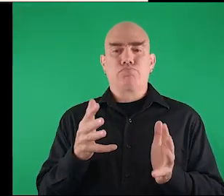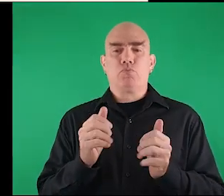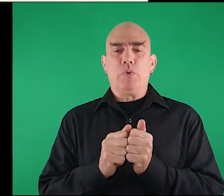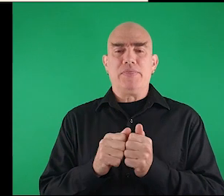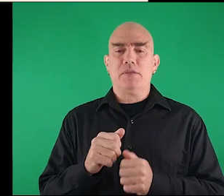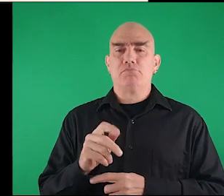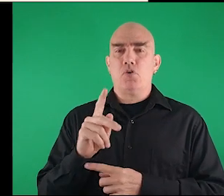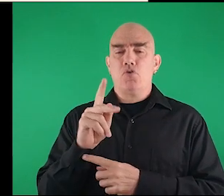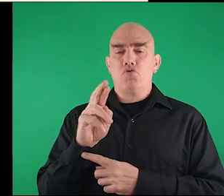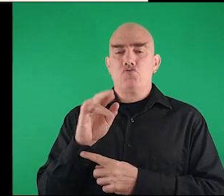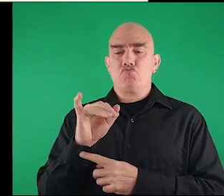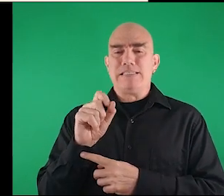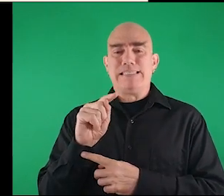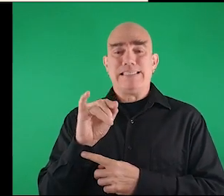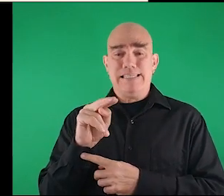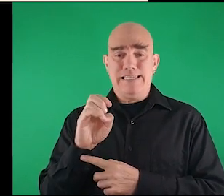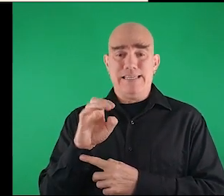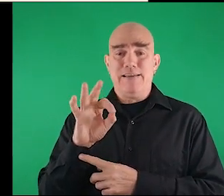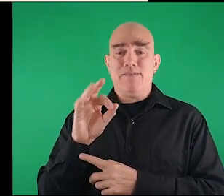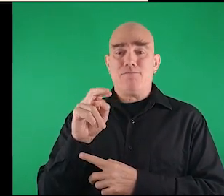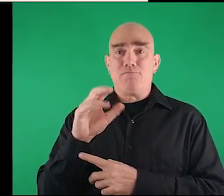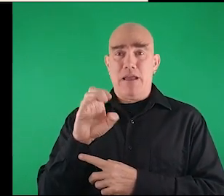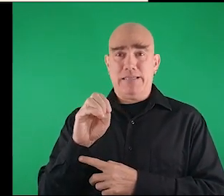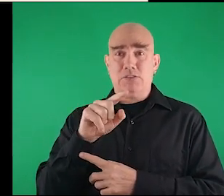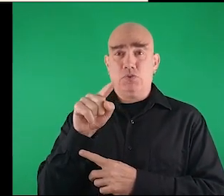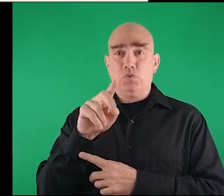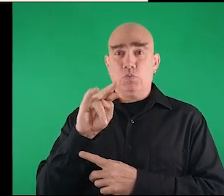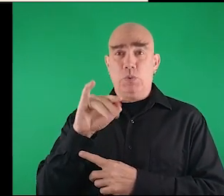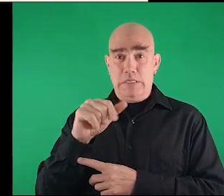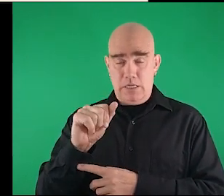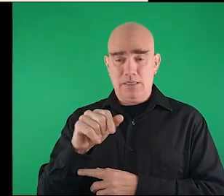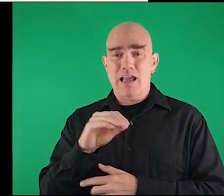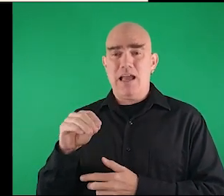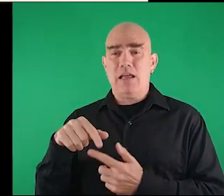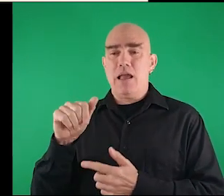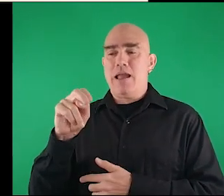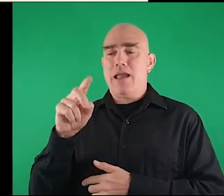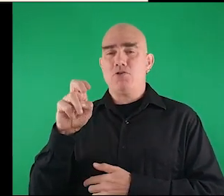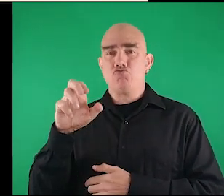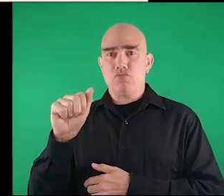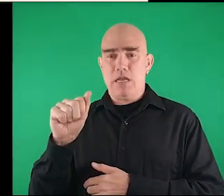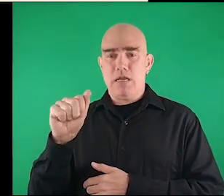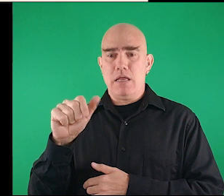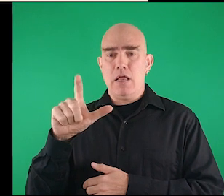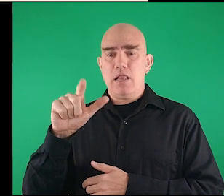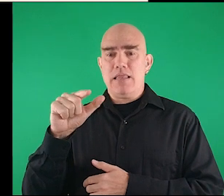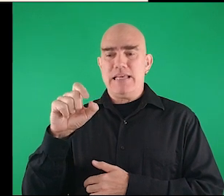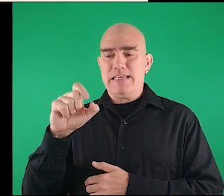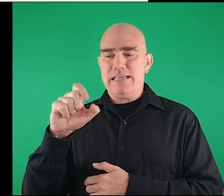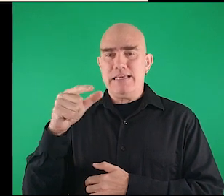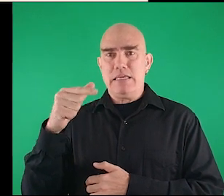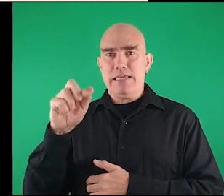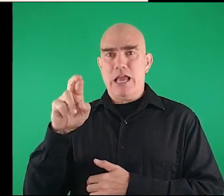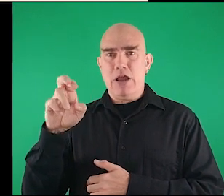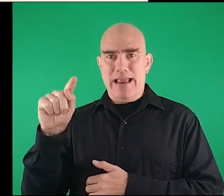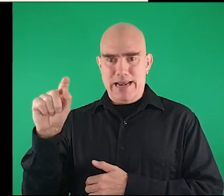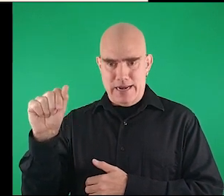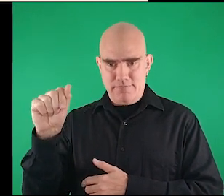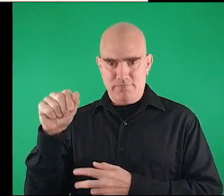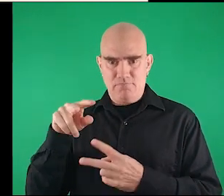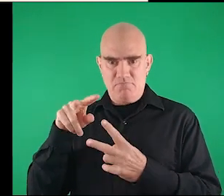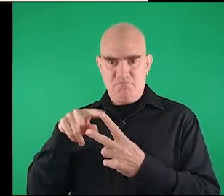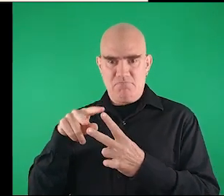installments, I talked with Christine Franz Zuniga and Andrea